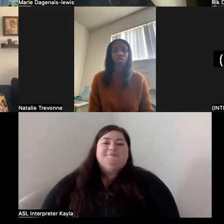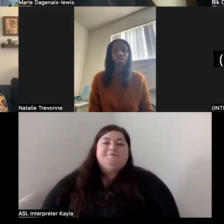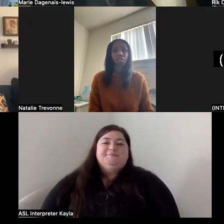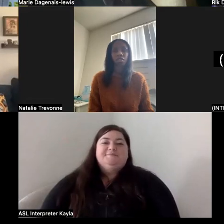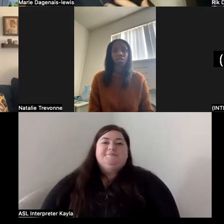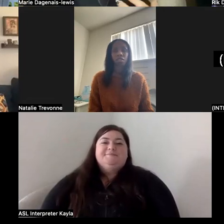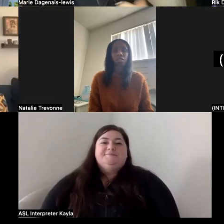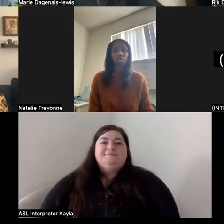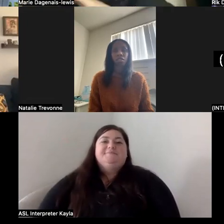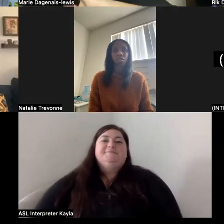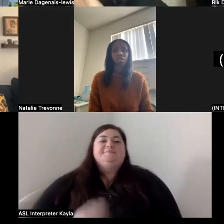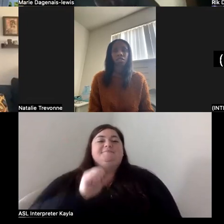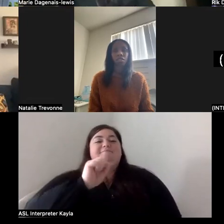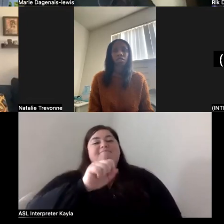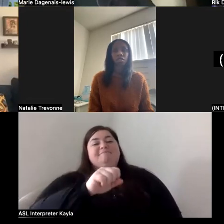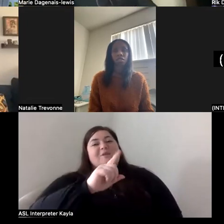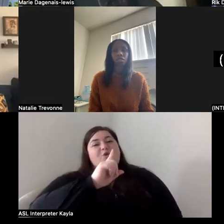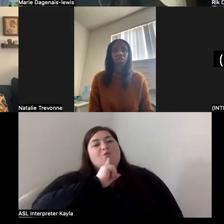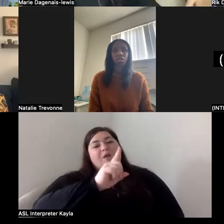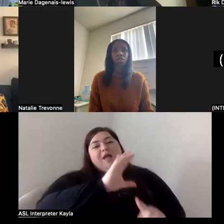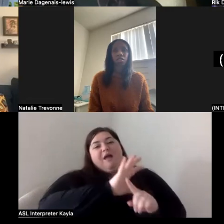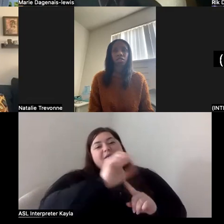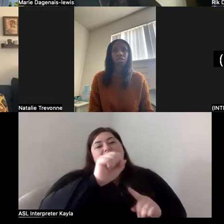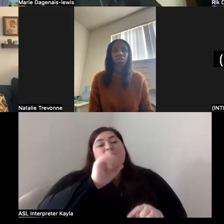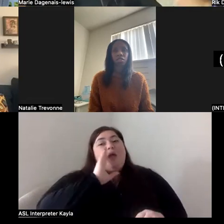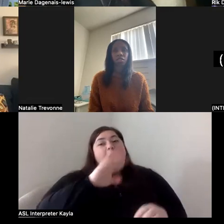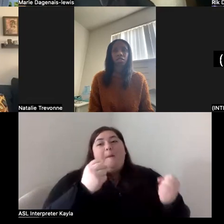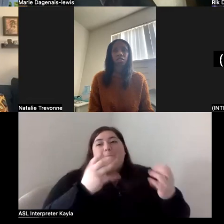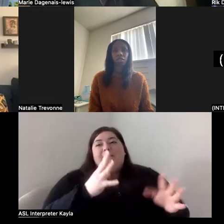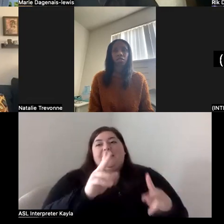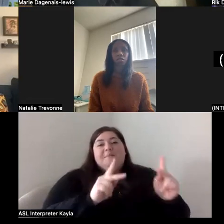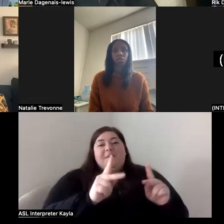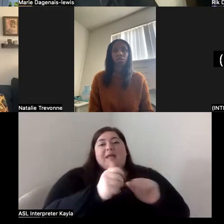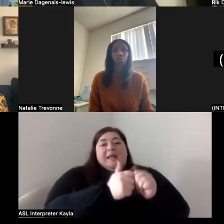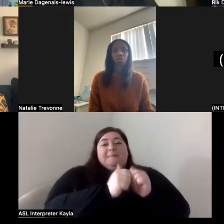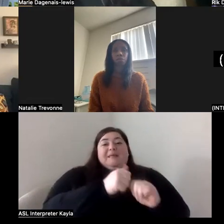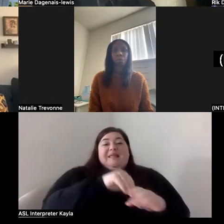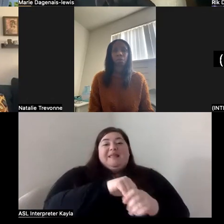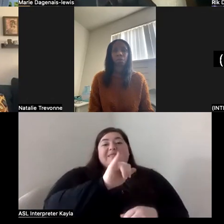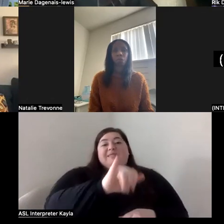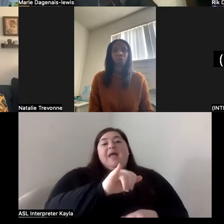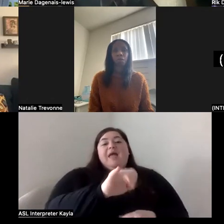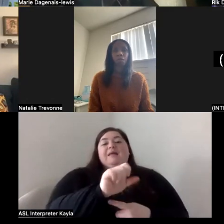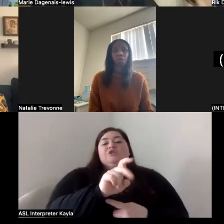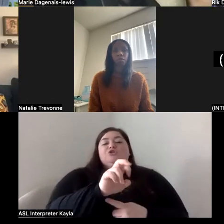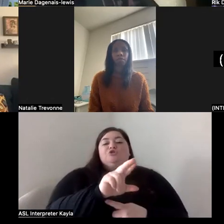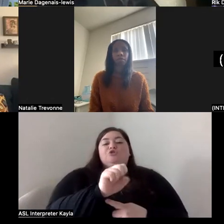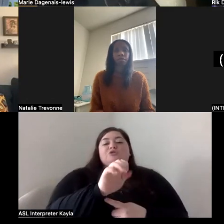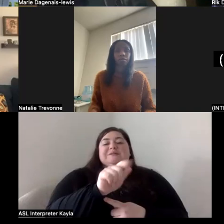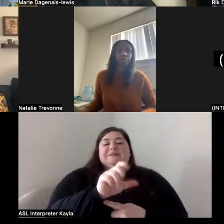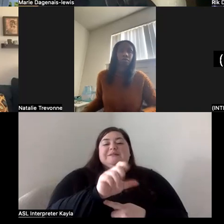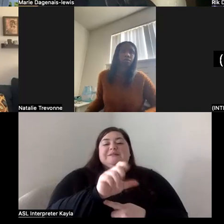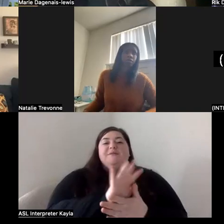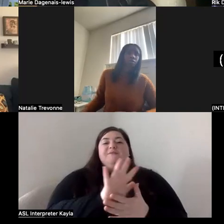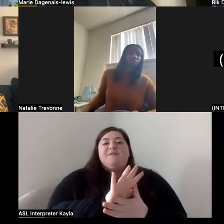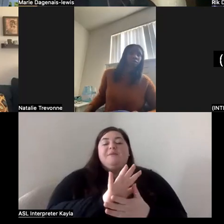It really is awesome, because I know so many people who have competed in the Easter Seals Film Challenge. That's one thing that really connects